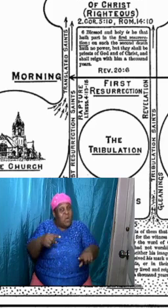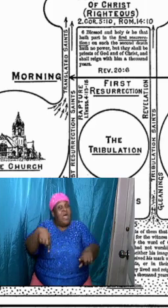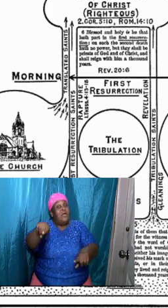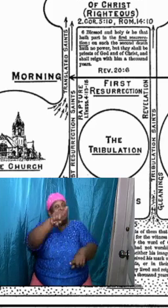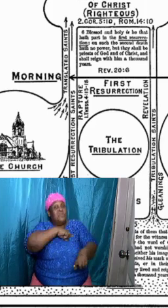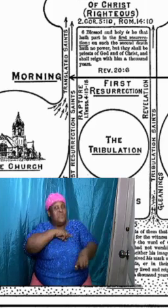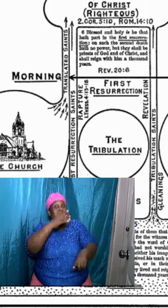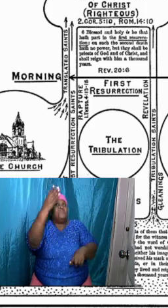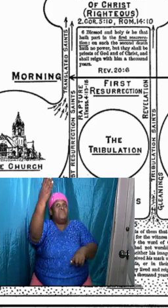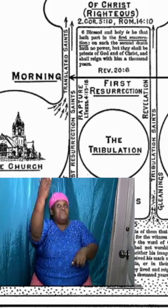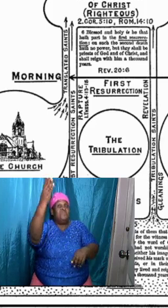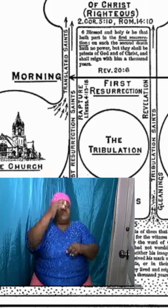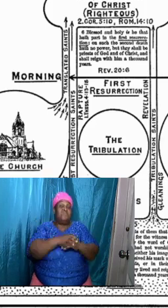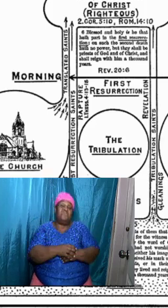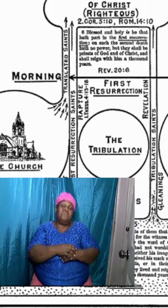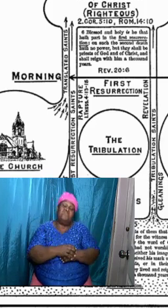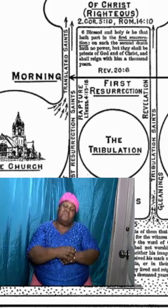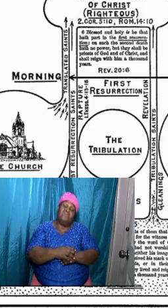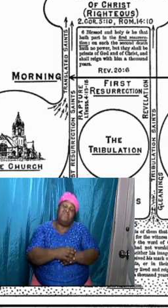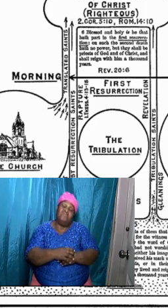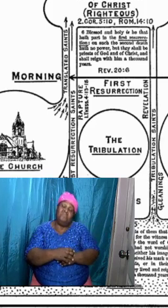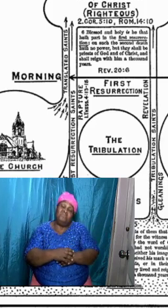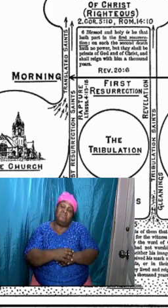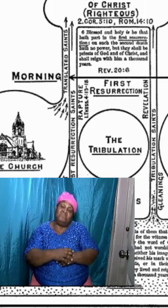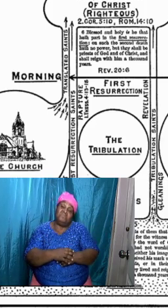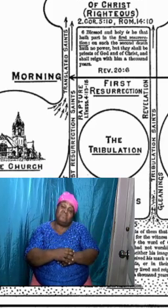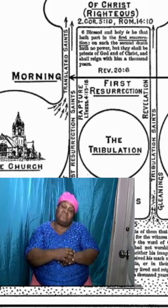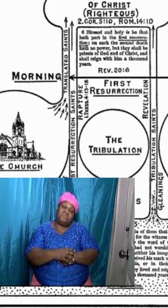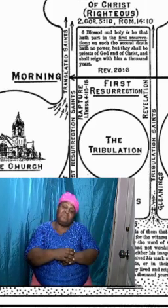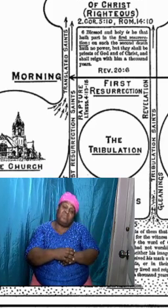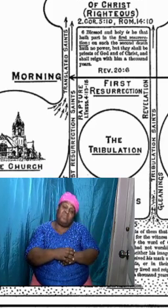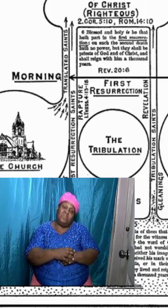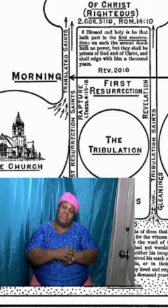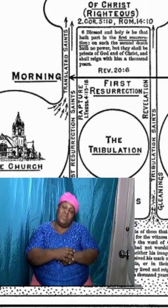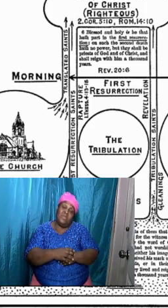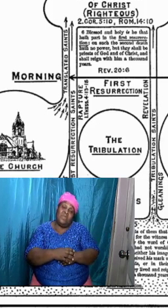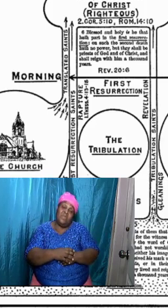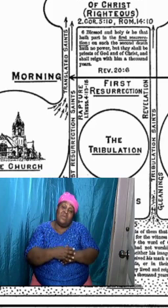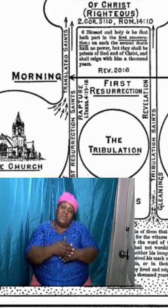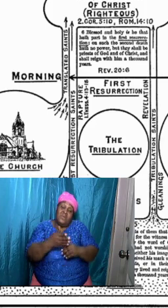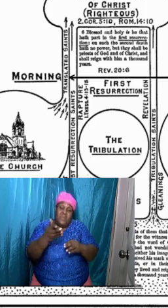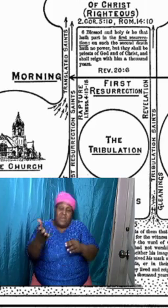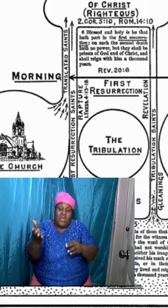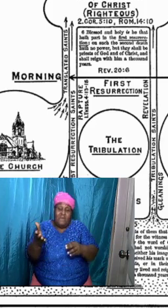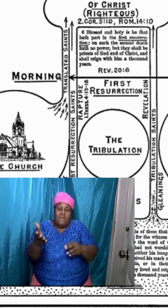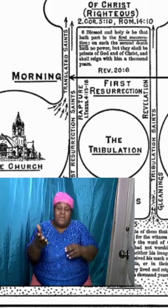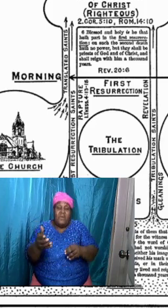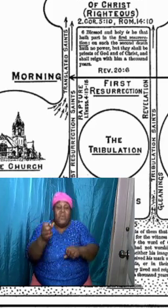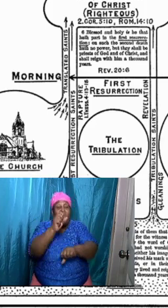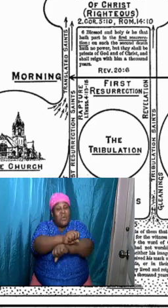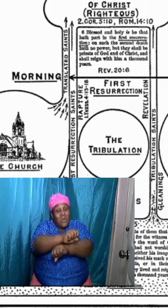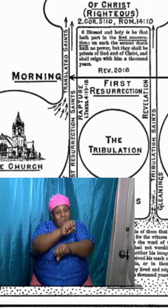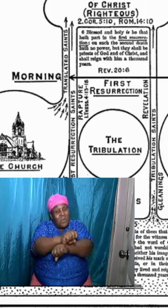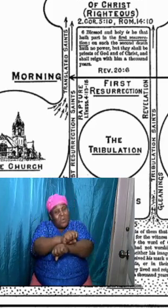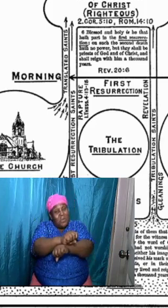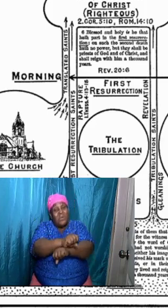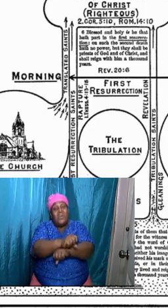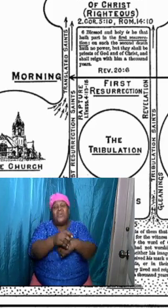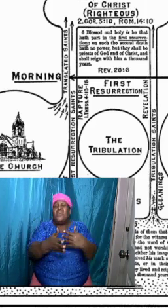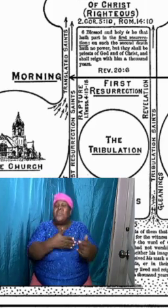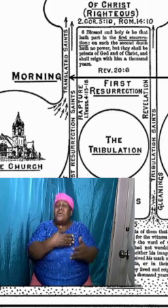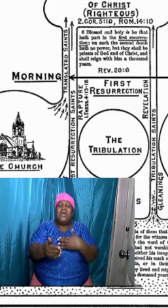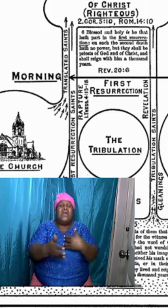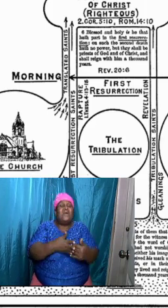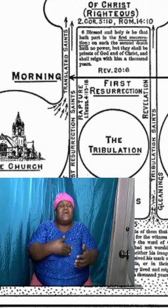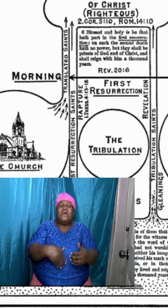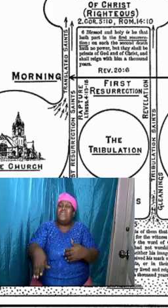2 Corinthians chapter 5 verses 9 and 10. Wherefore, we labor that whether present